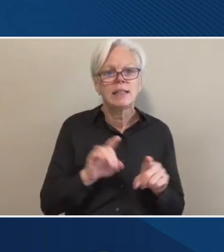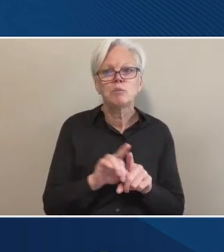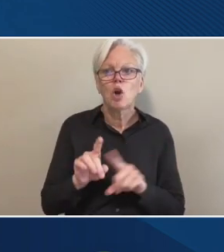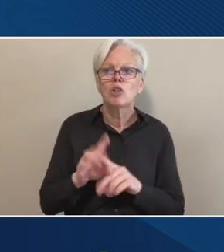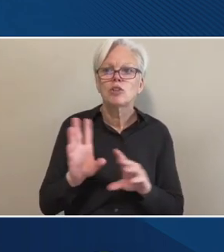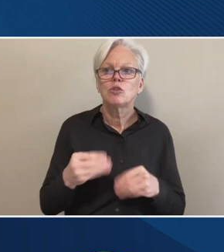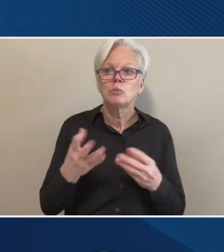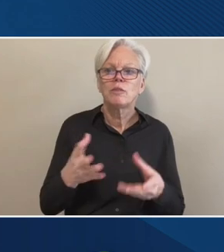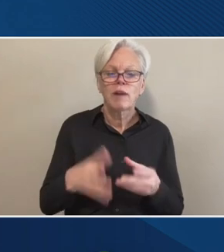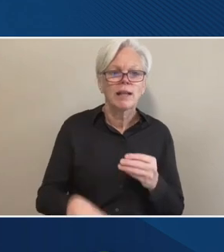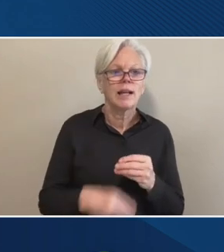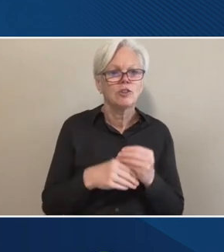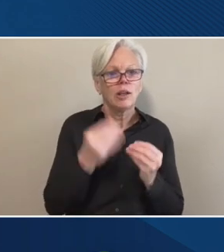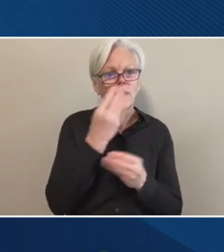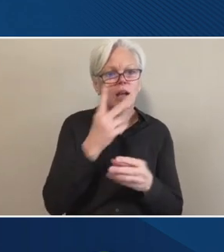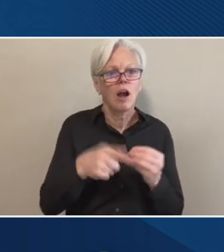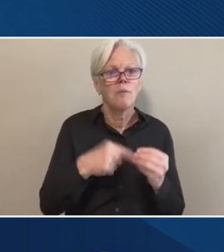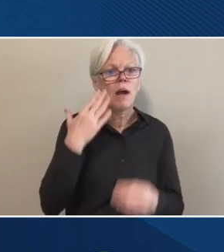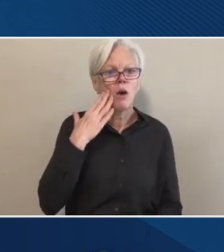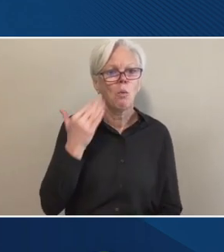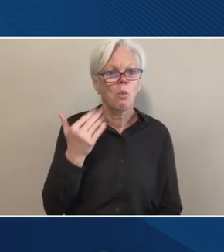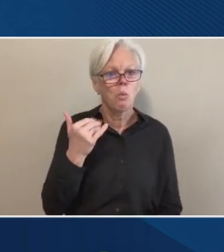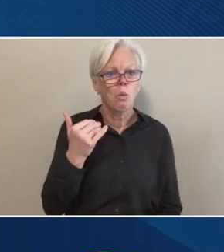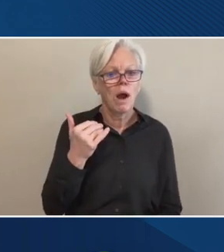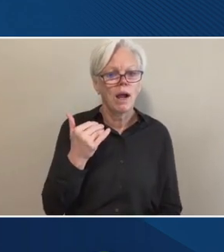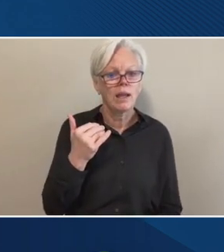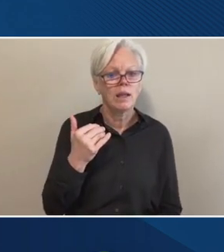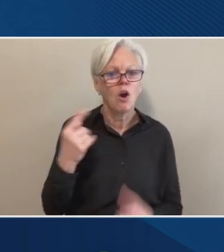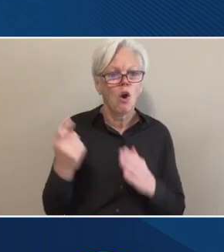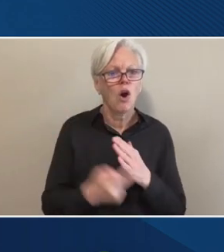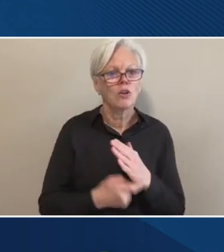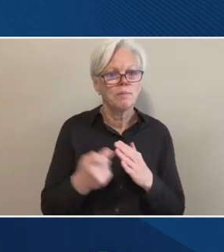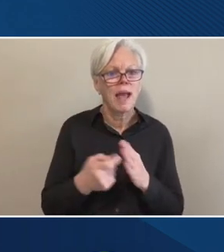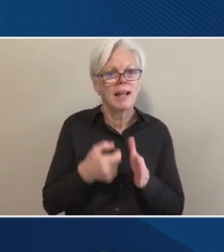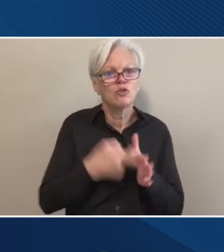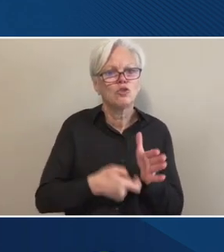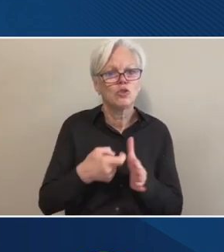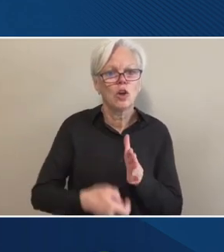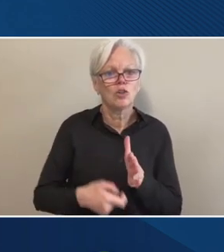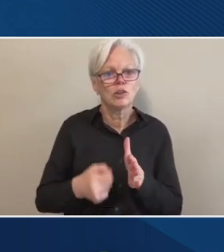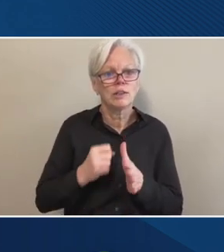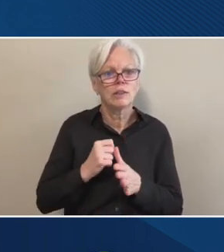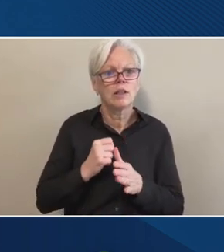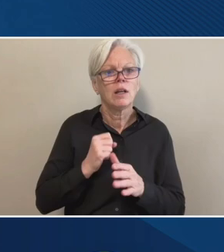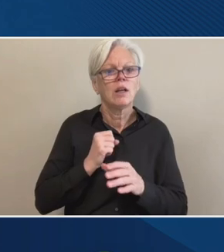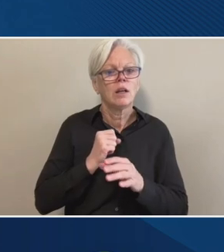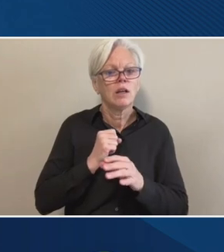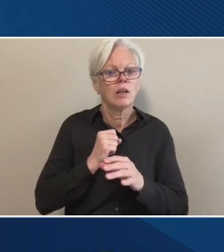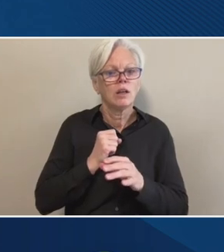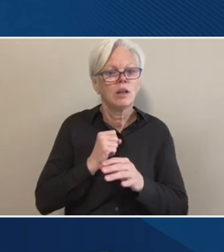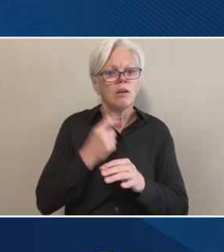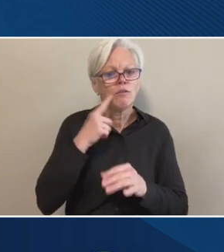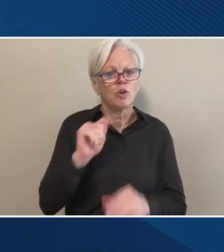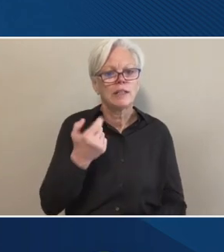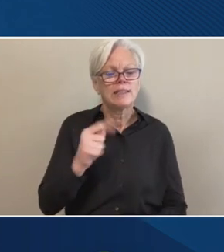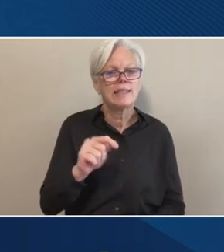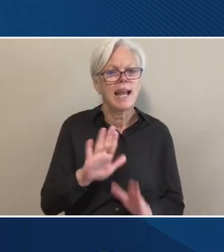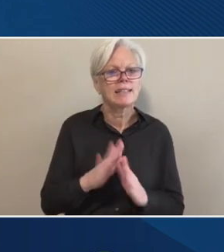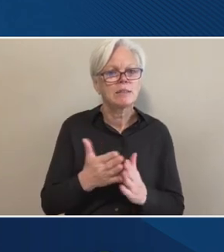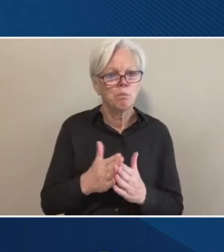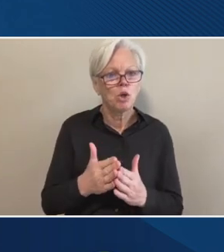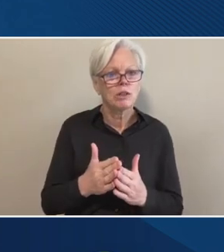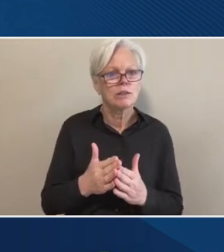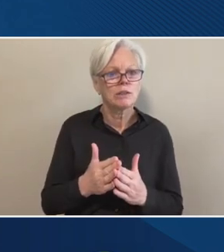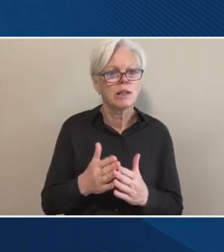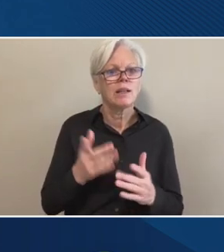additional information about why automatic, um, charges for textbooks, um, having, having them be included without